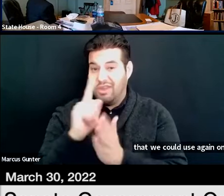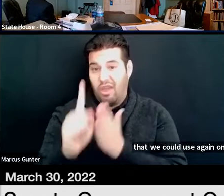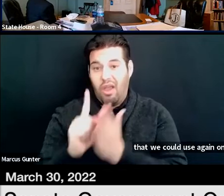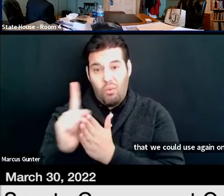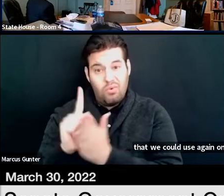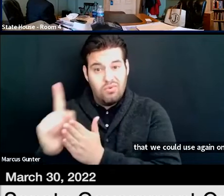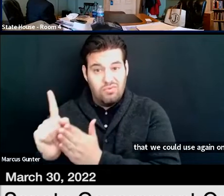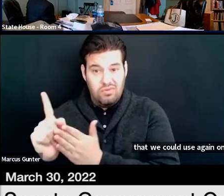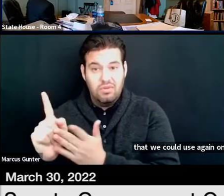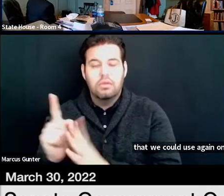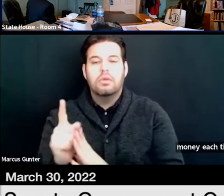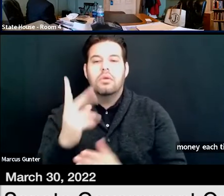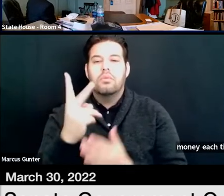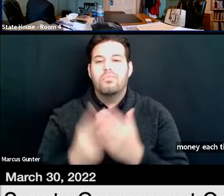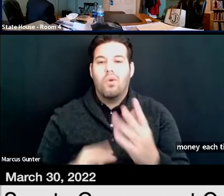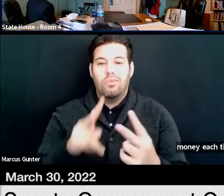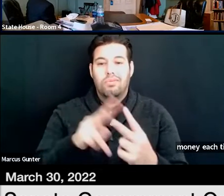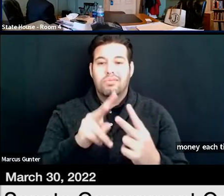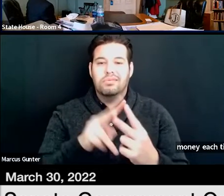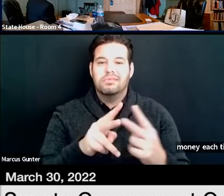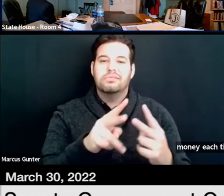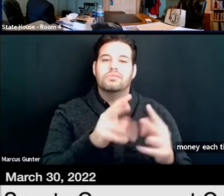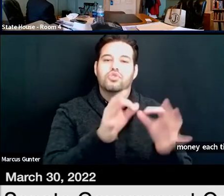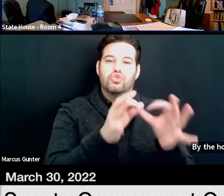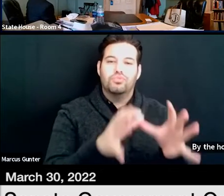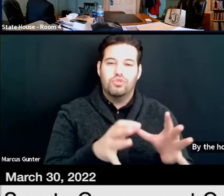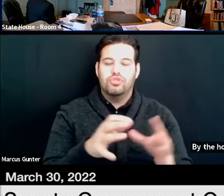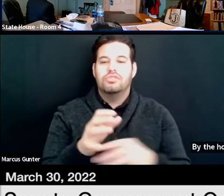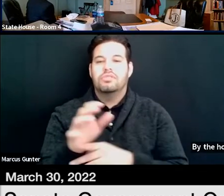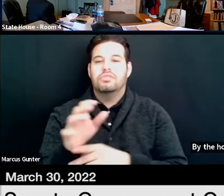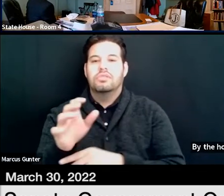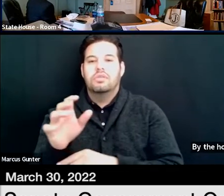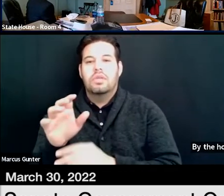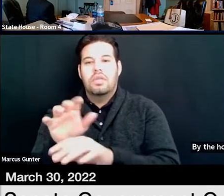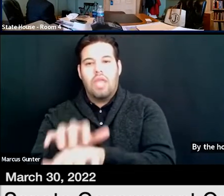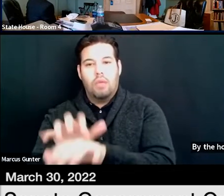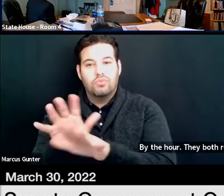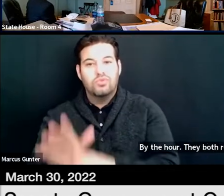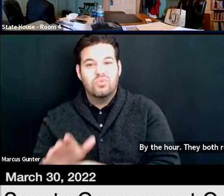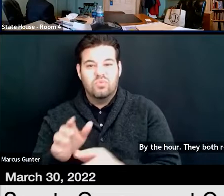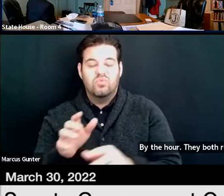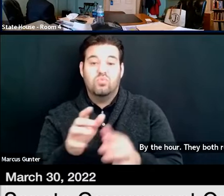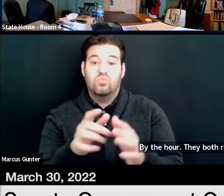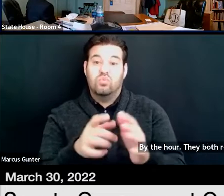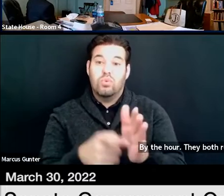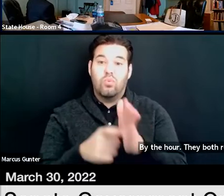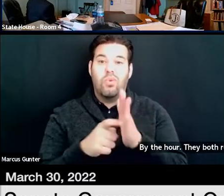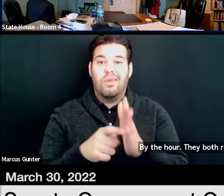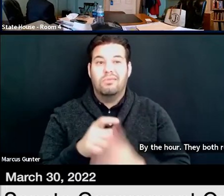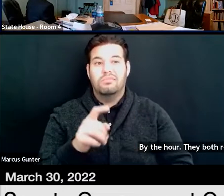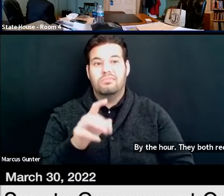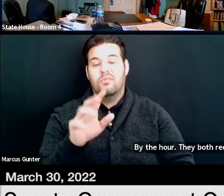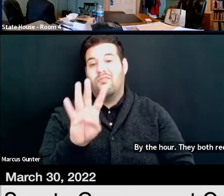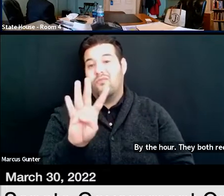They both require advanced scheduling, so up to 48 hours, at least 48 hours in advance.